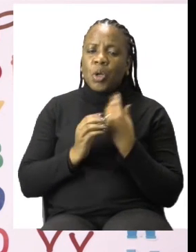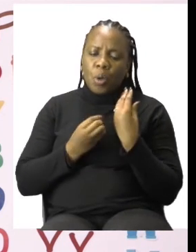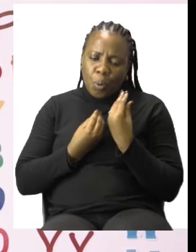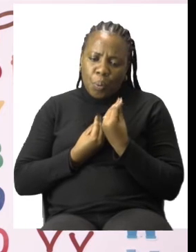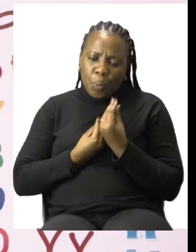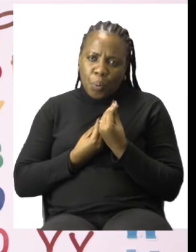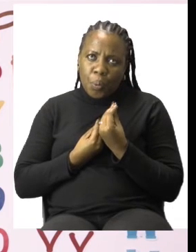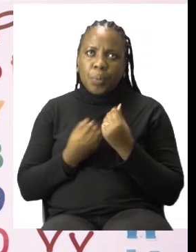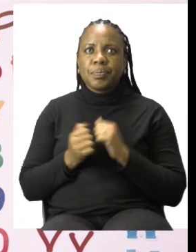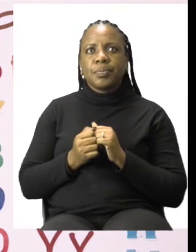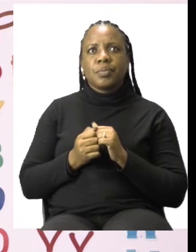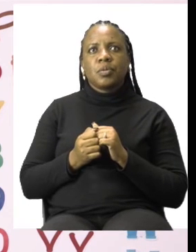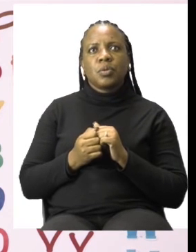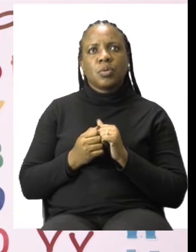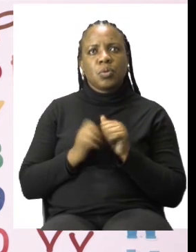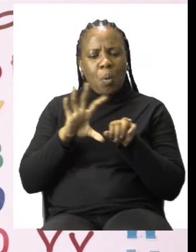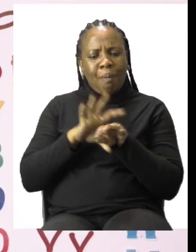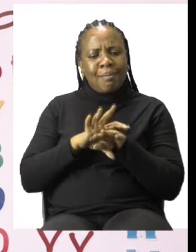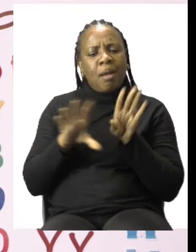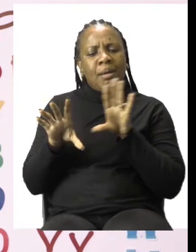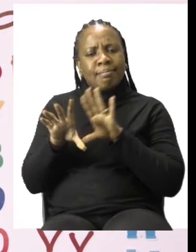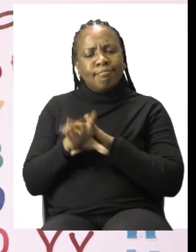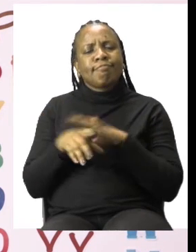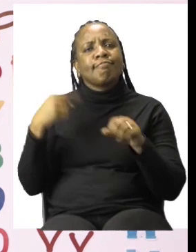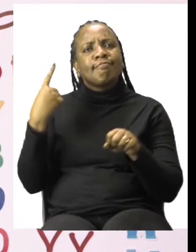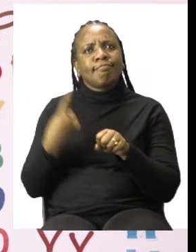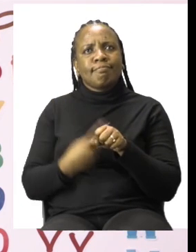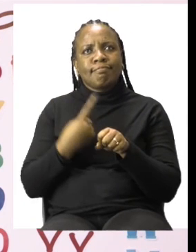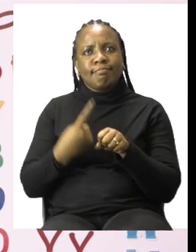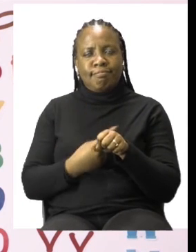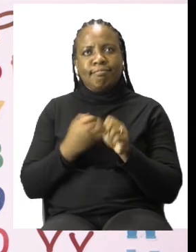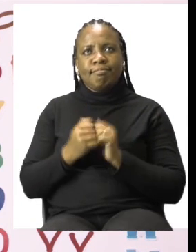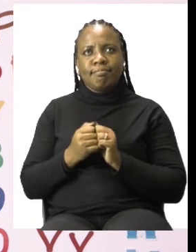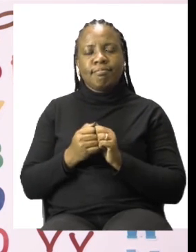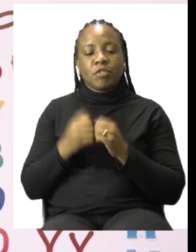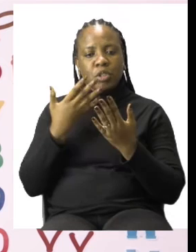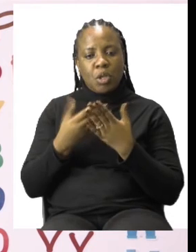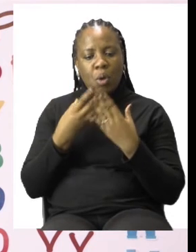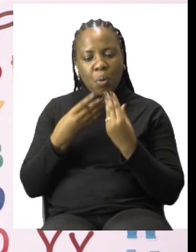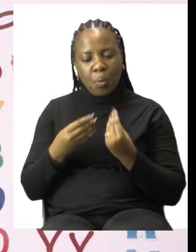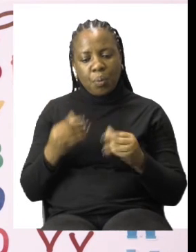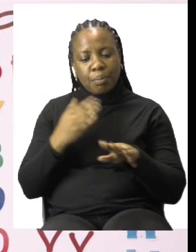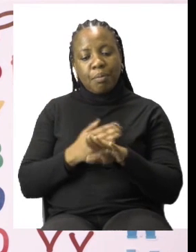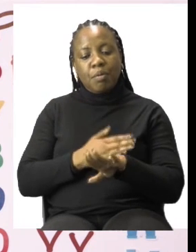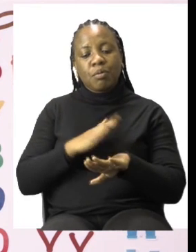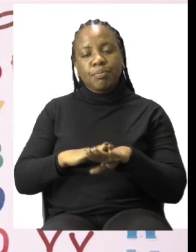that you are always warm all the time. Make sure your hands are dry before you touch anything else.